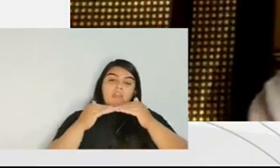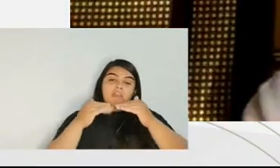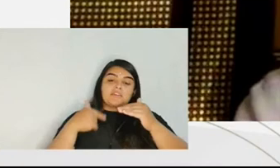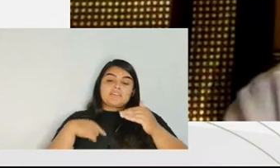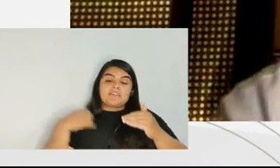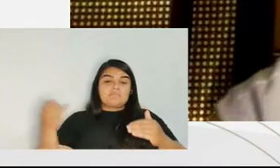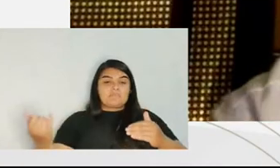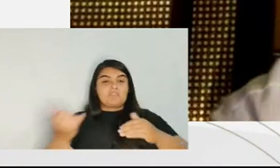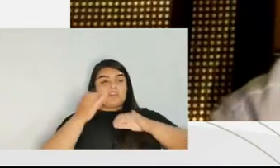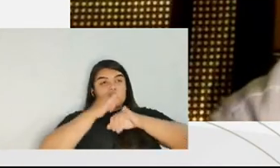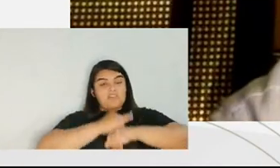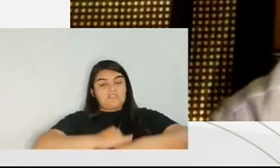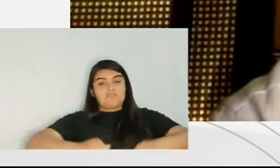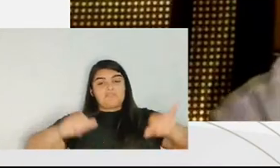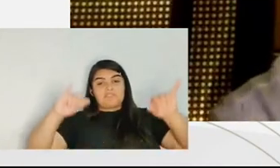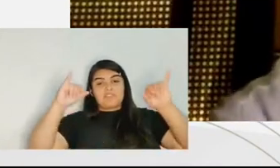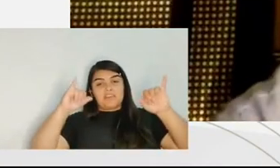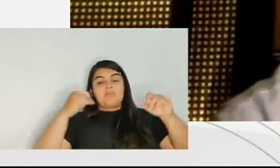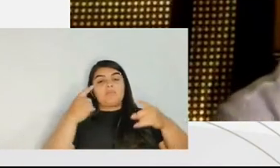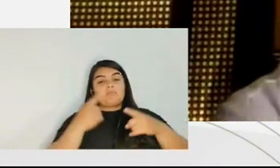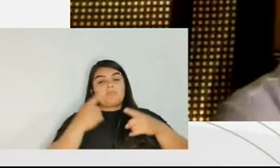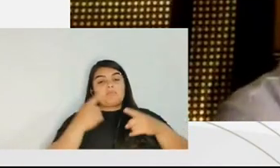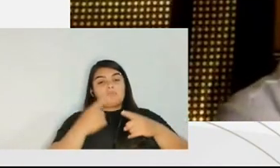tools for disagreement